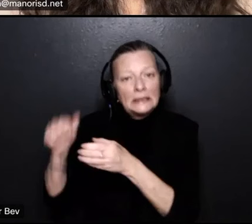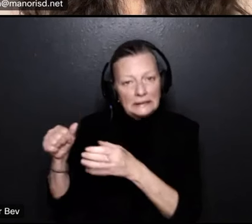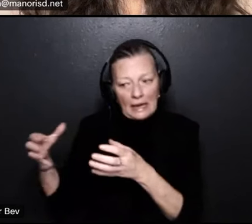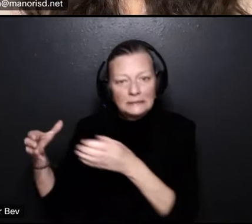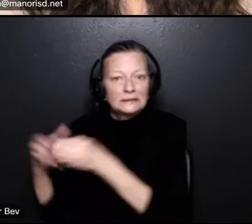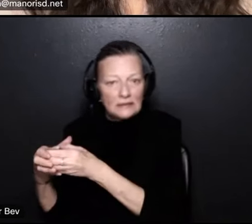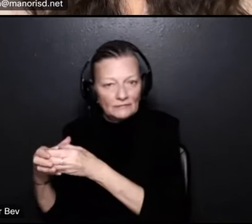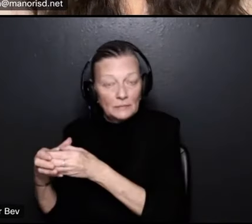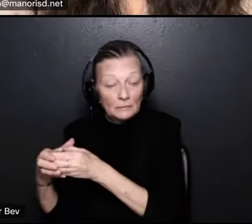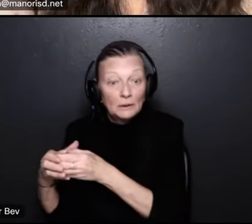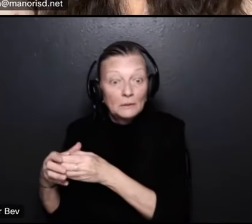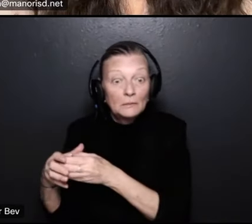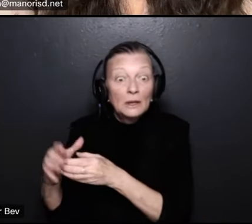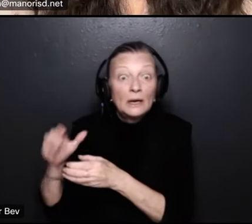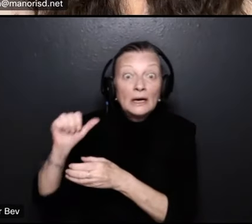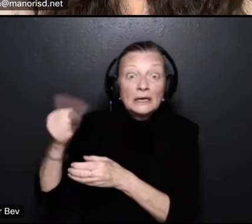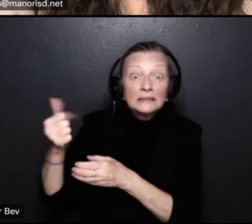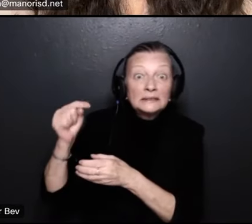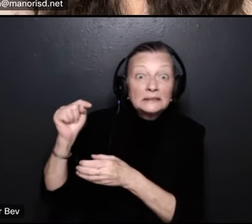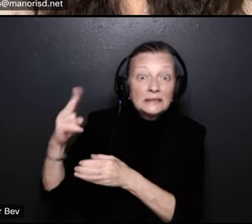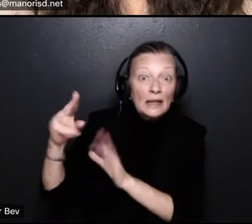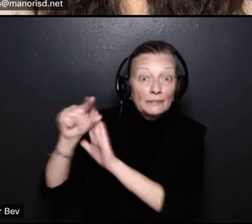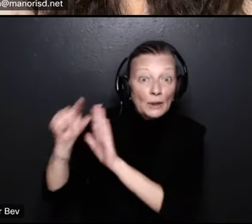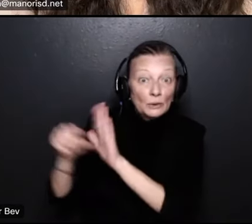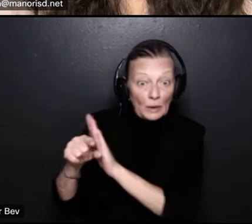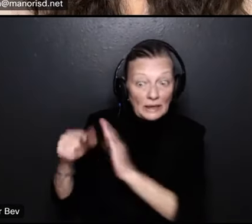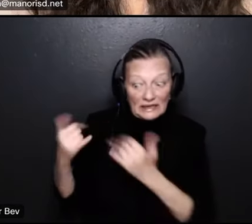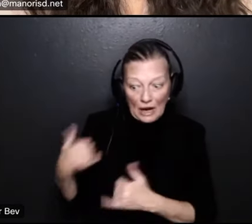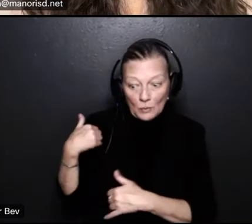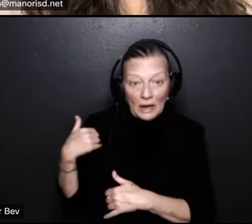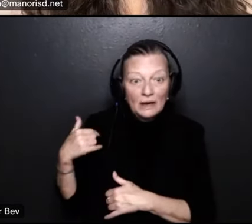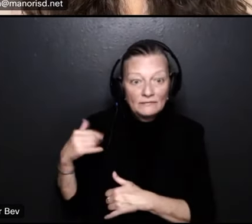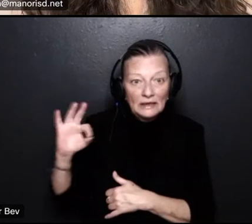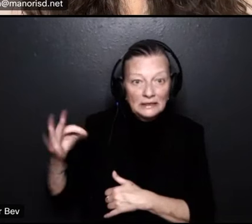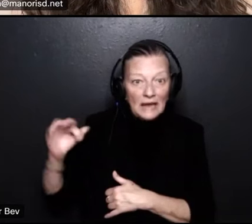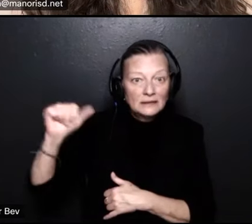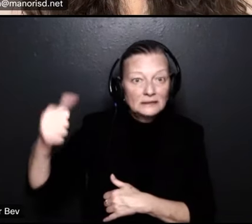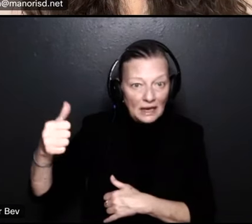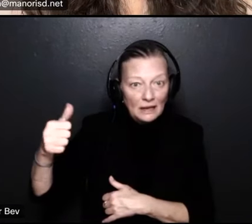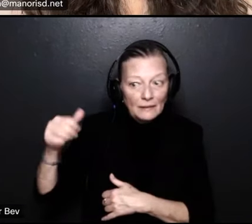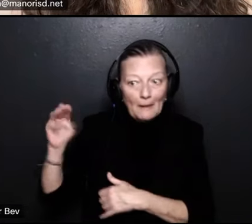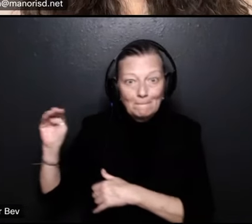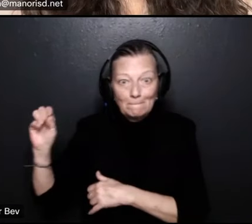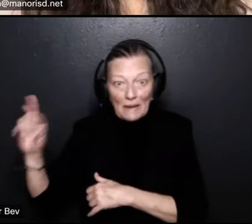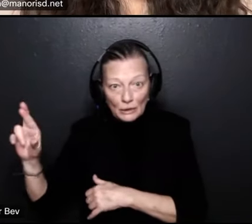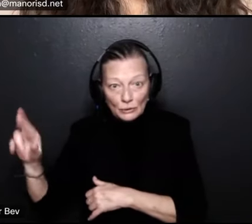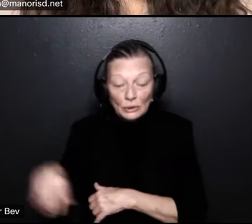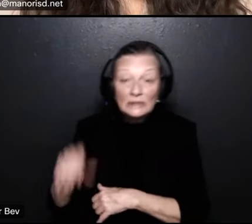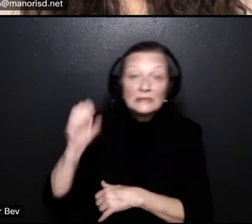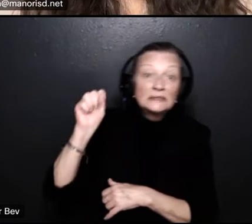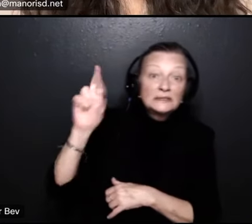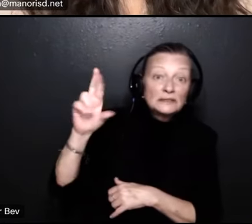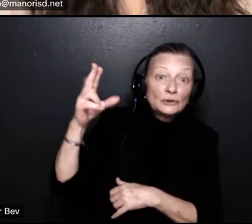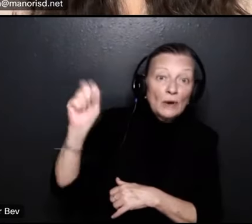but once you have 10th graders on campus which is what we have 9 10 students at maynard high school and 11 12 at the senior high school